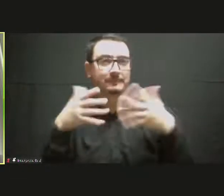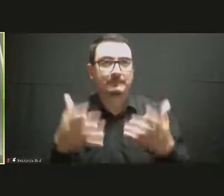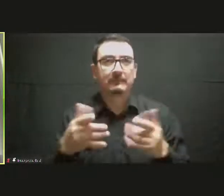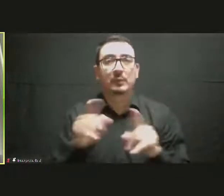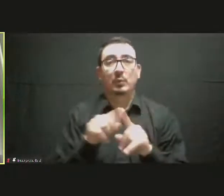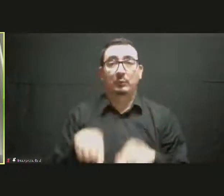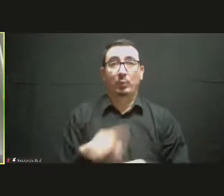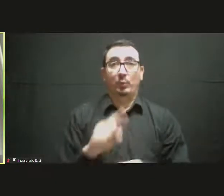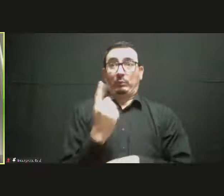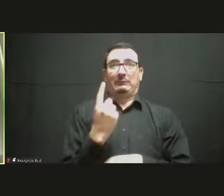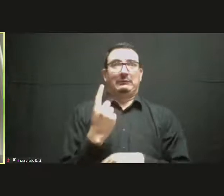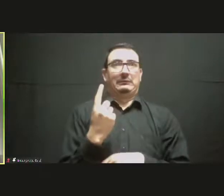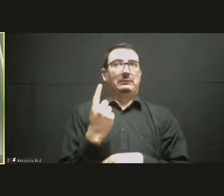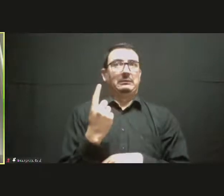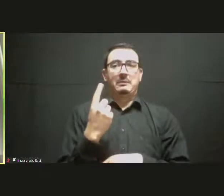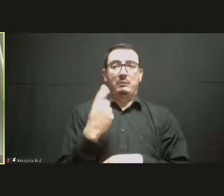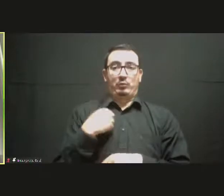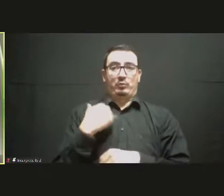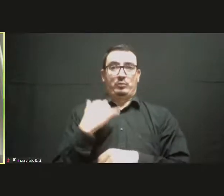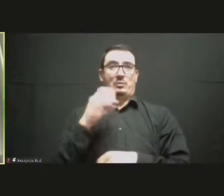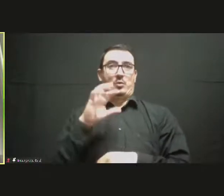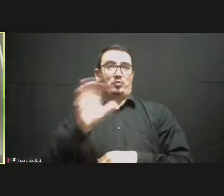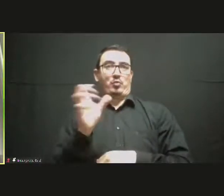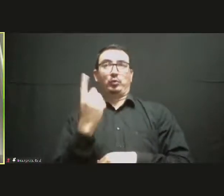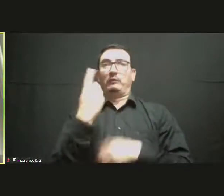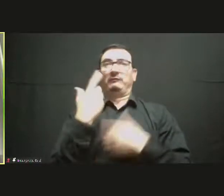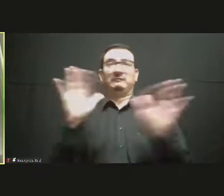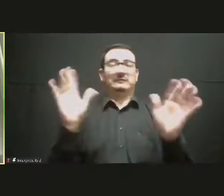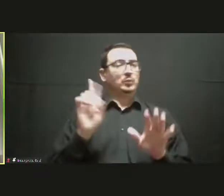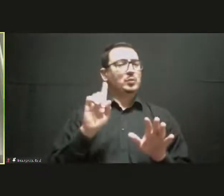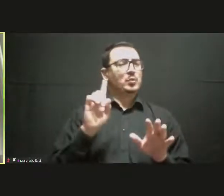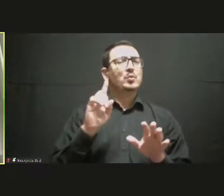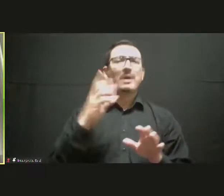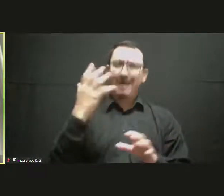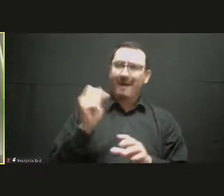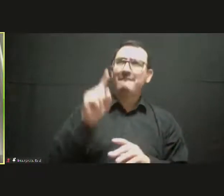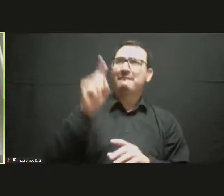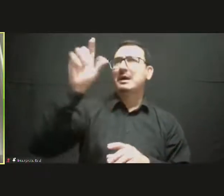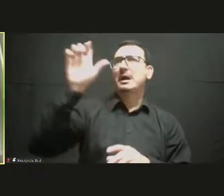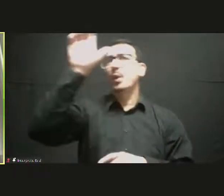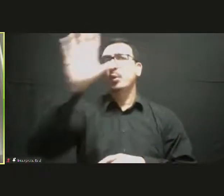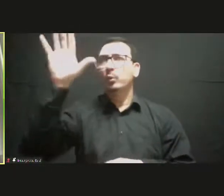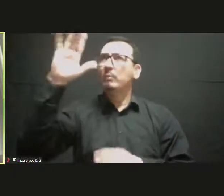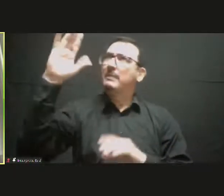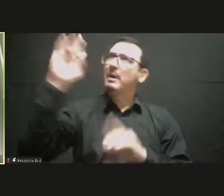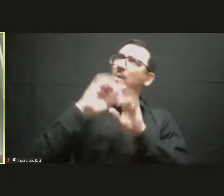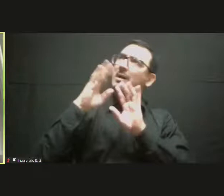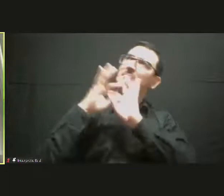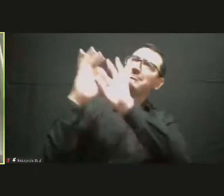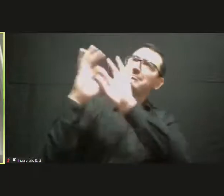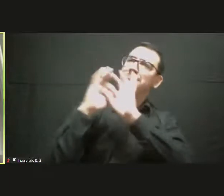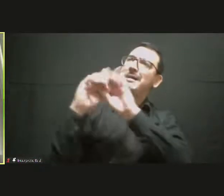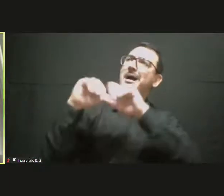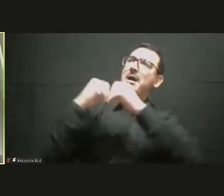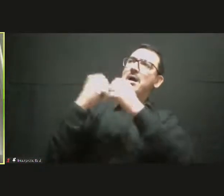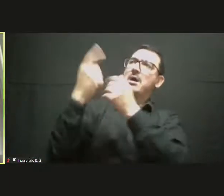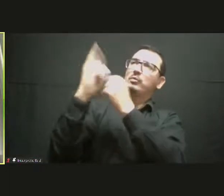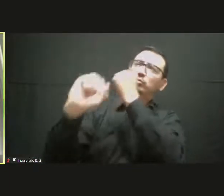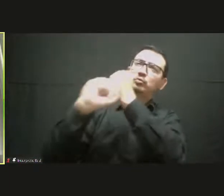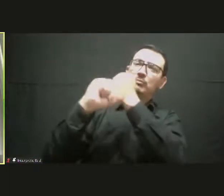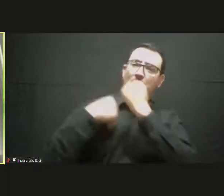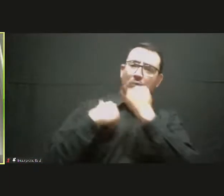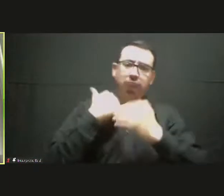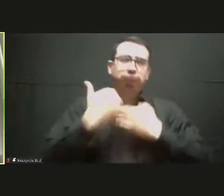We need to go on a higher level, which is why we welcome the session so much. So hopefully by the end of